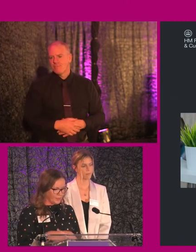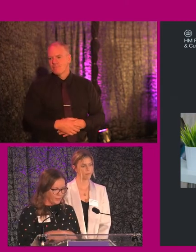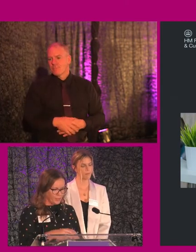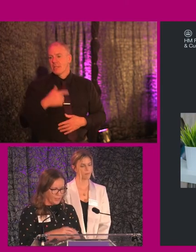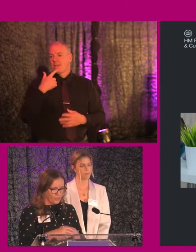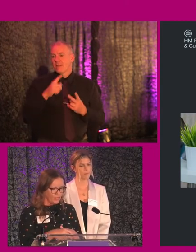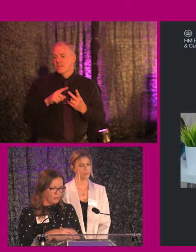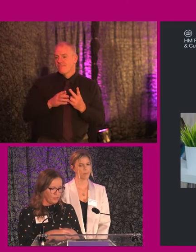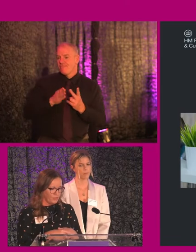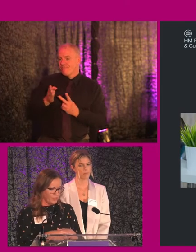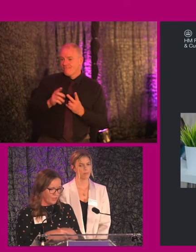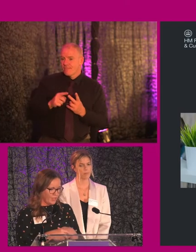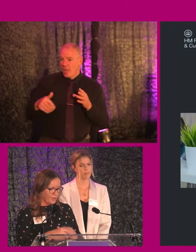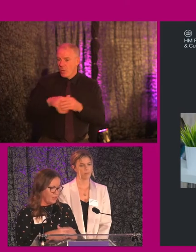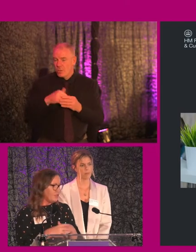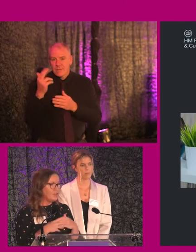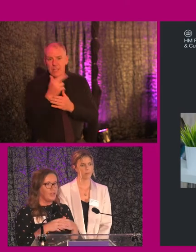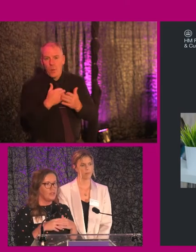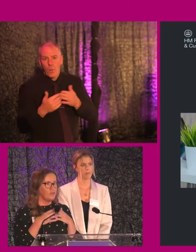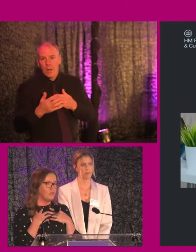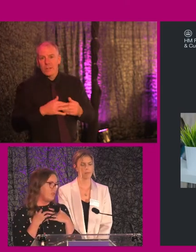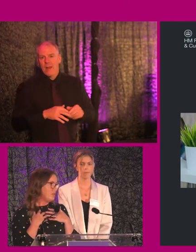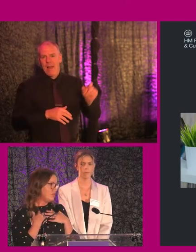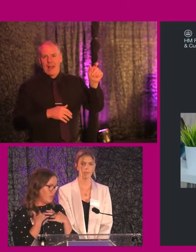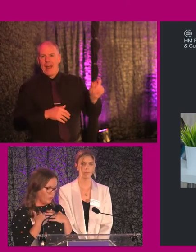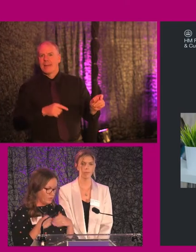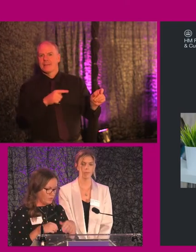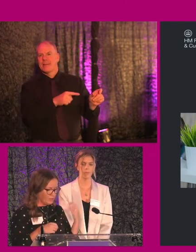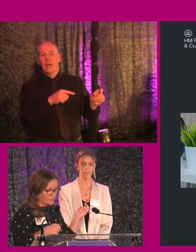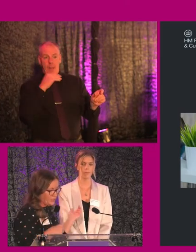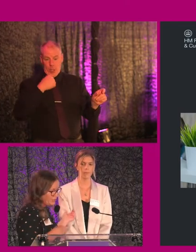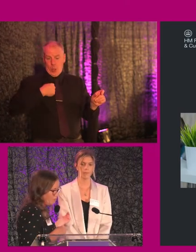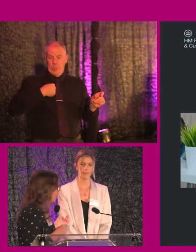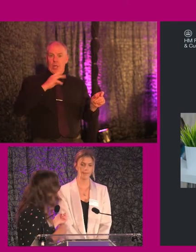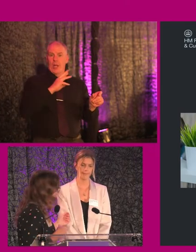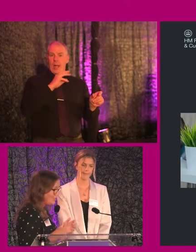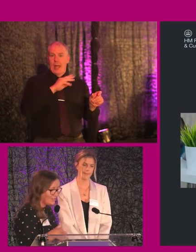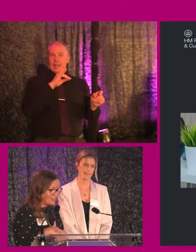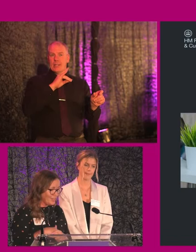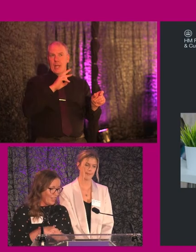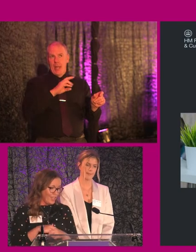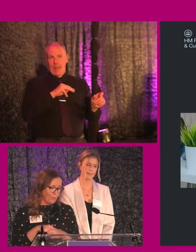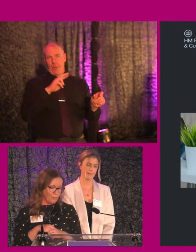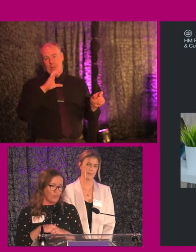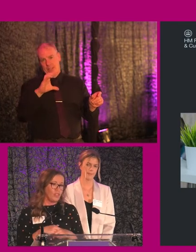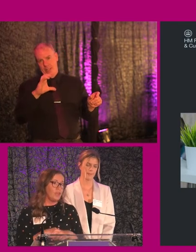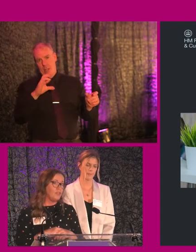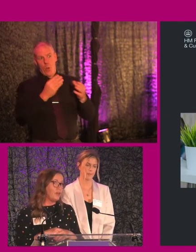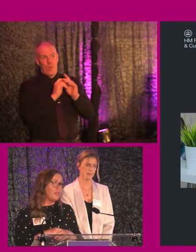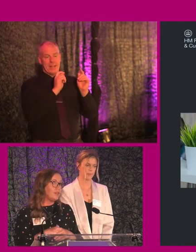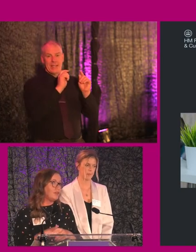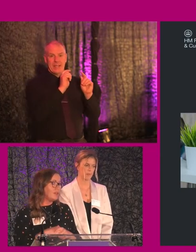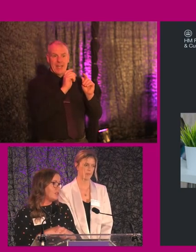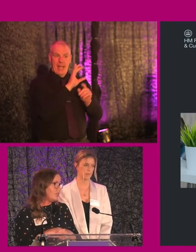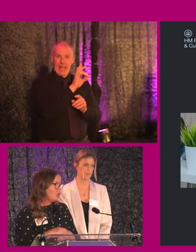Secondly, to achieve inclusive design, the clients, so in this instance, that was us and the design team, Katie's guys, really have to